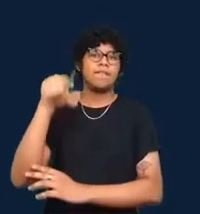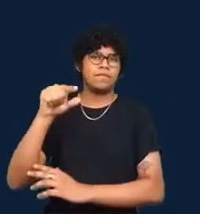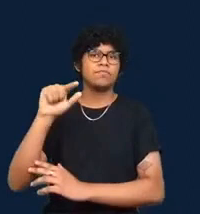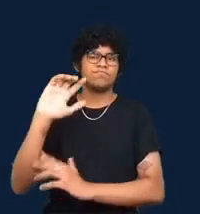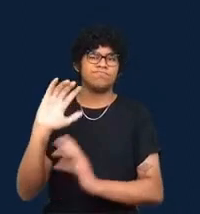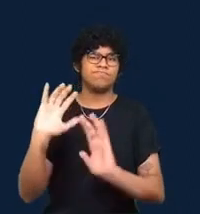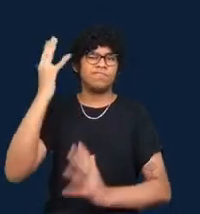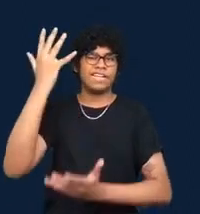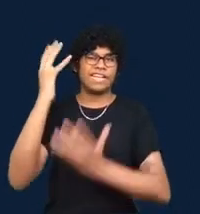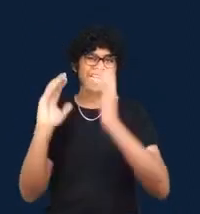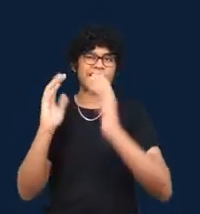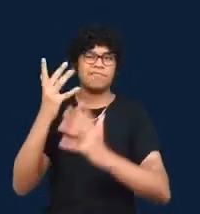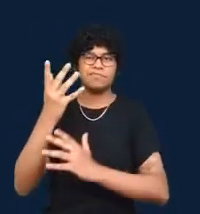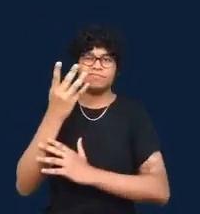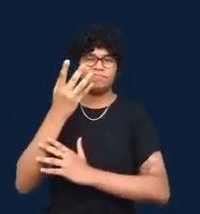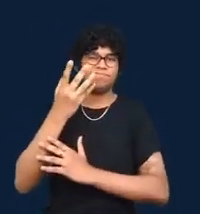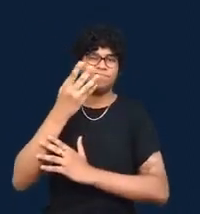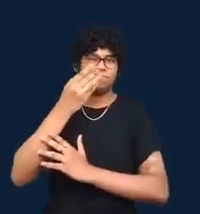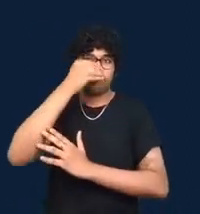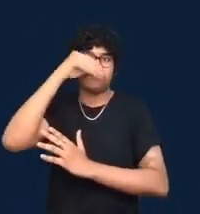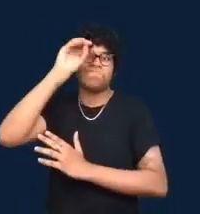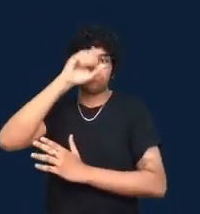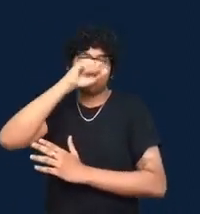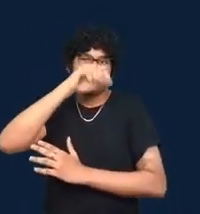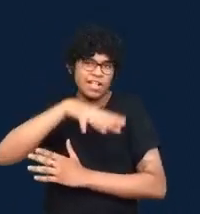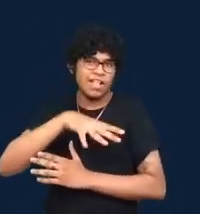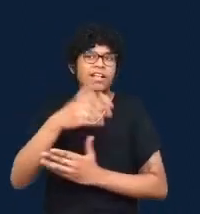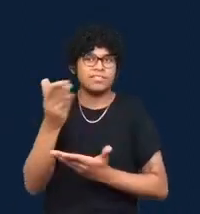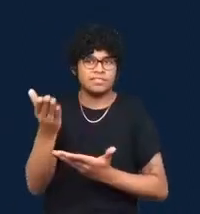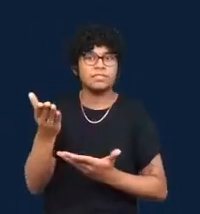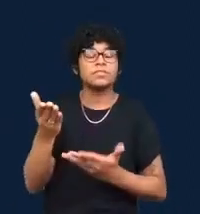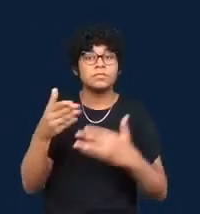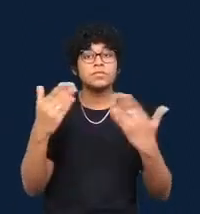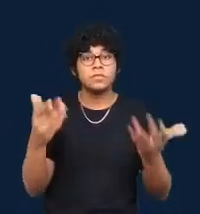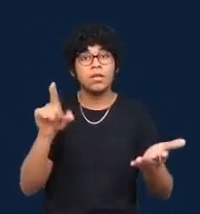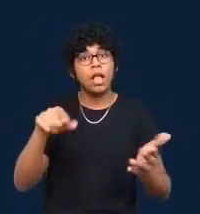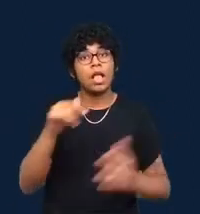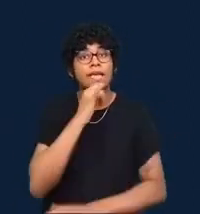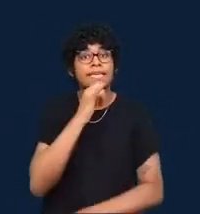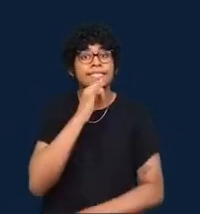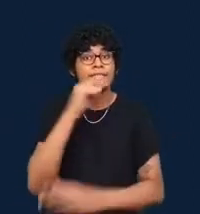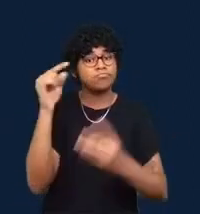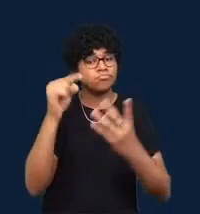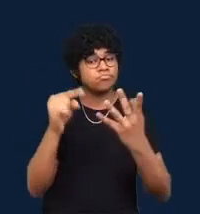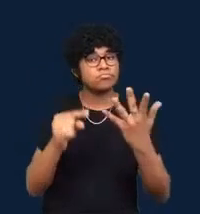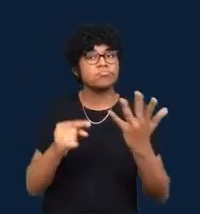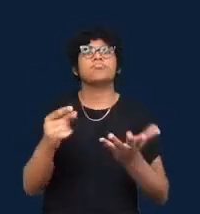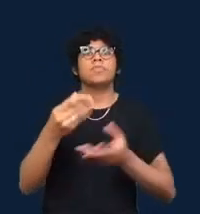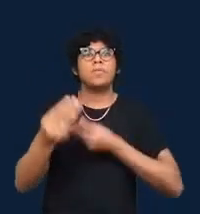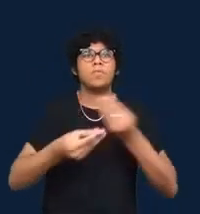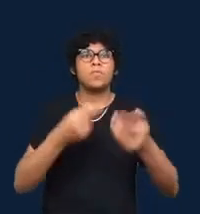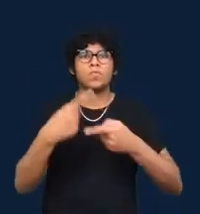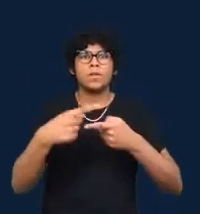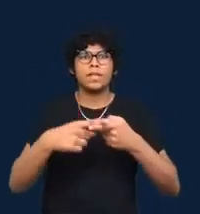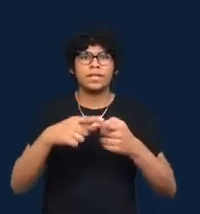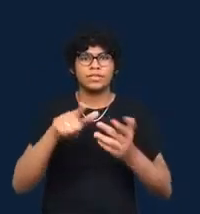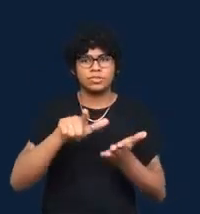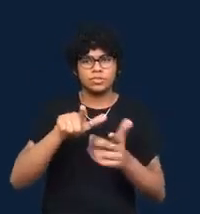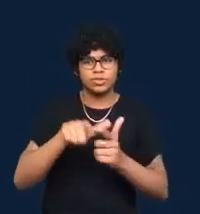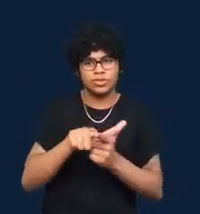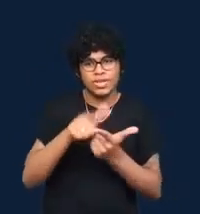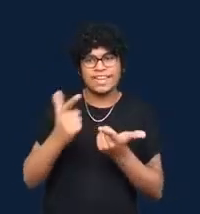So these were a few examples of how this question of data journalism by whom, for whom, and in whose